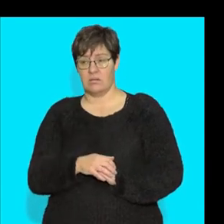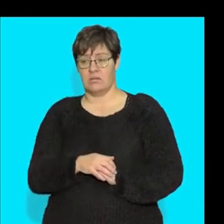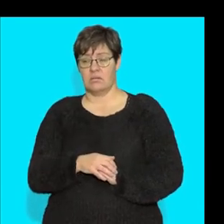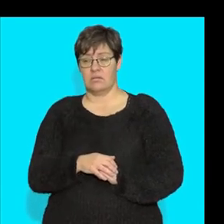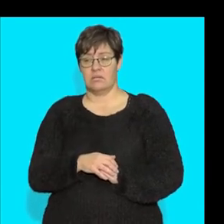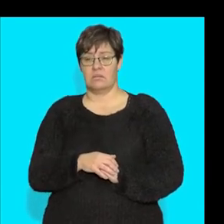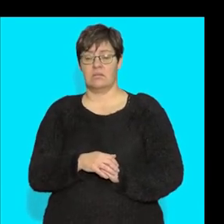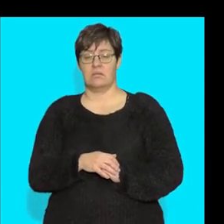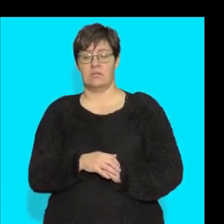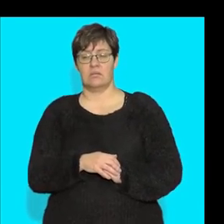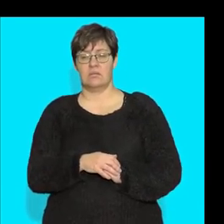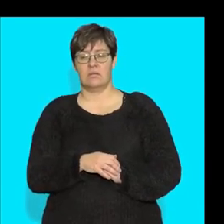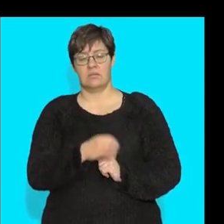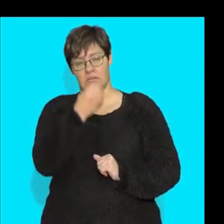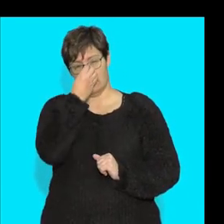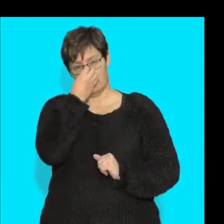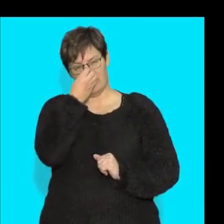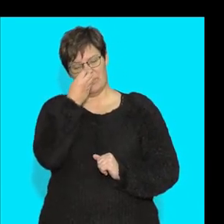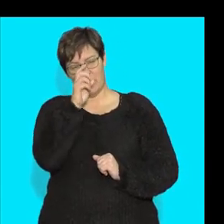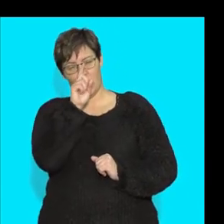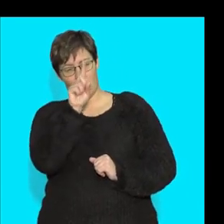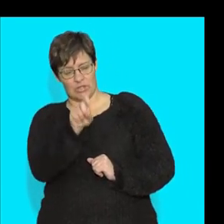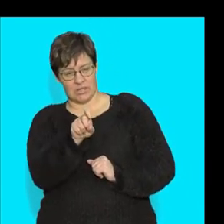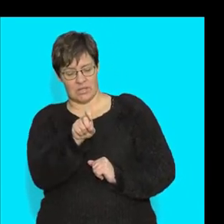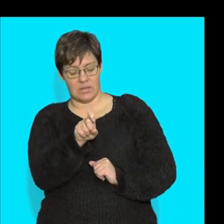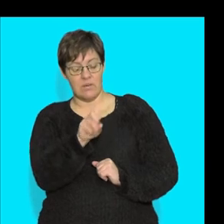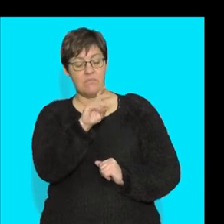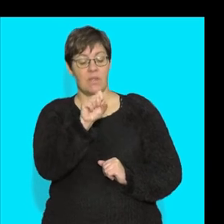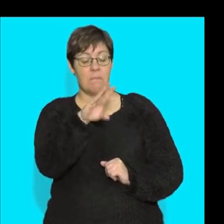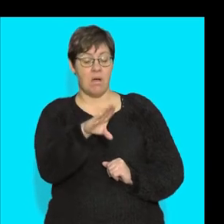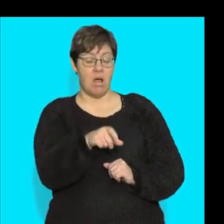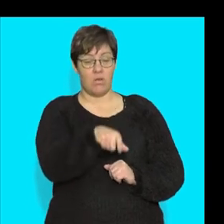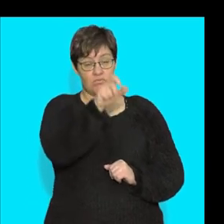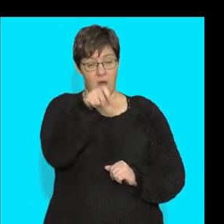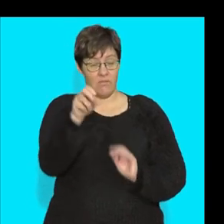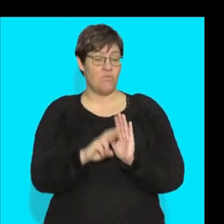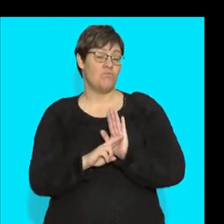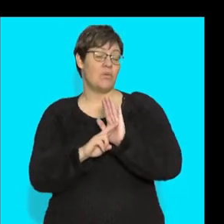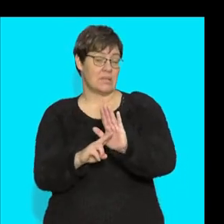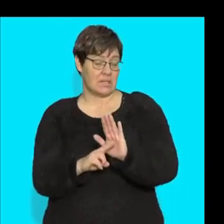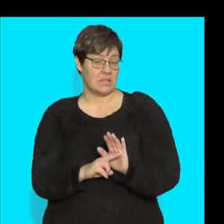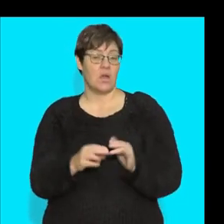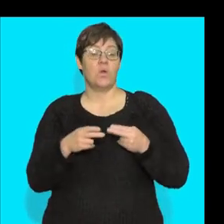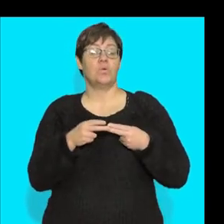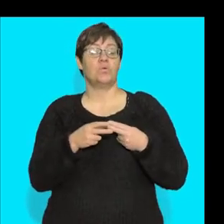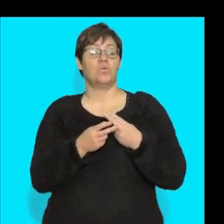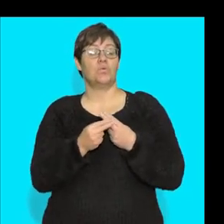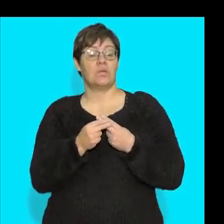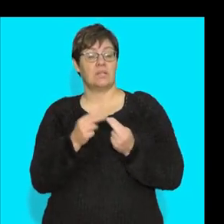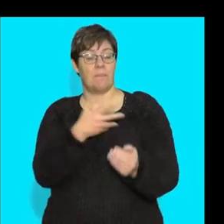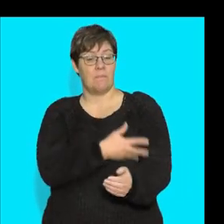bars. Now have a look at my question. Draw a bar graph to represent the units of blood